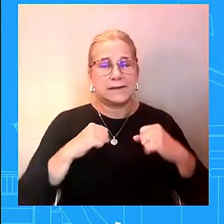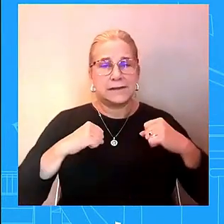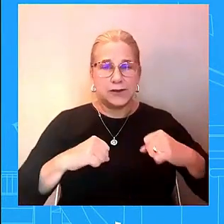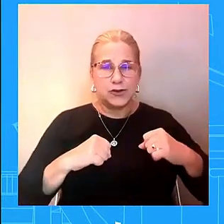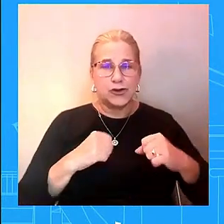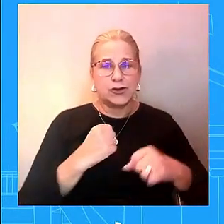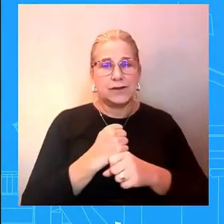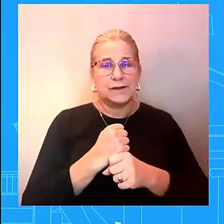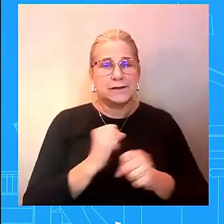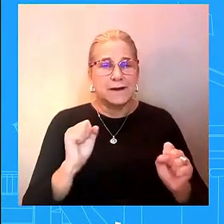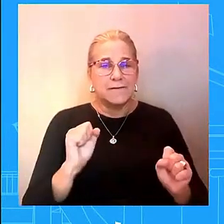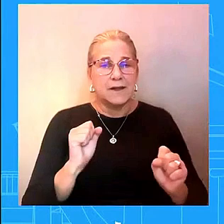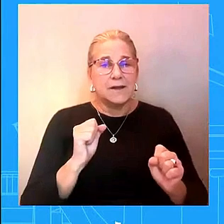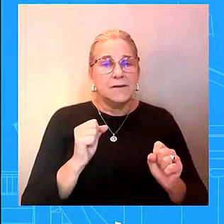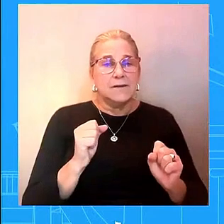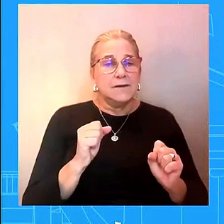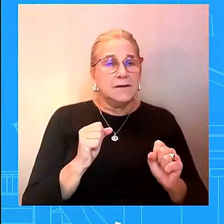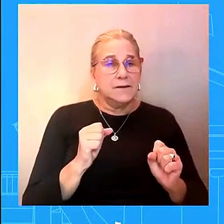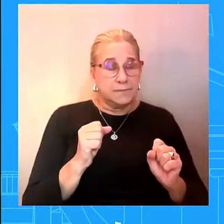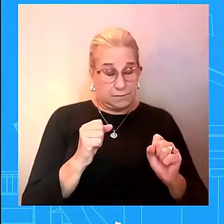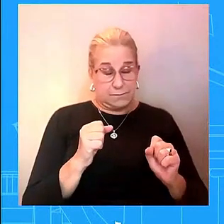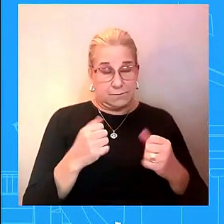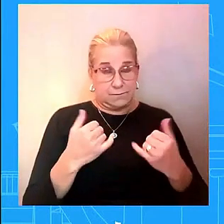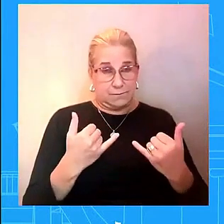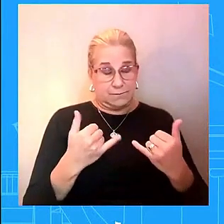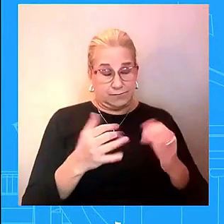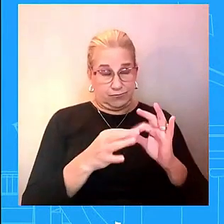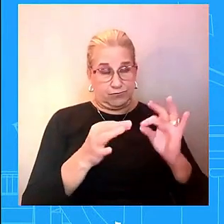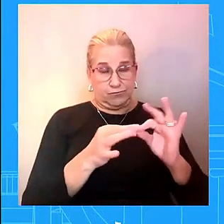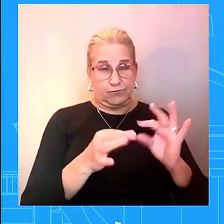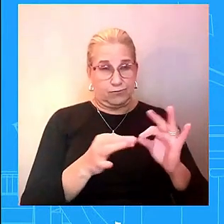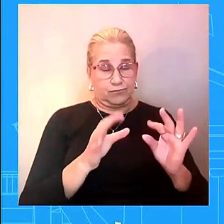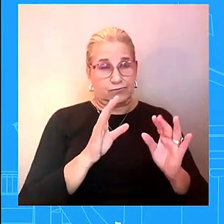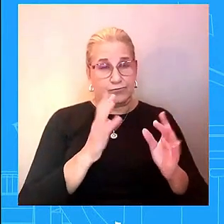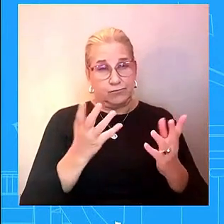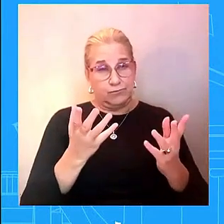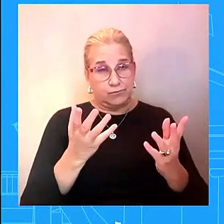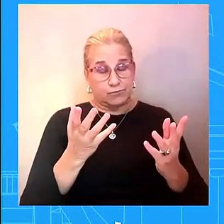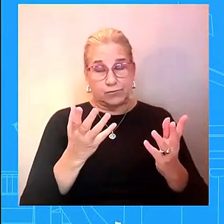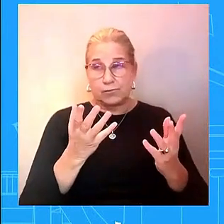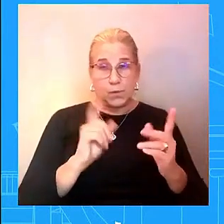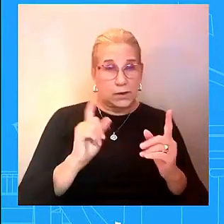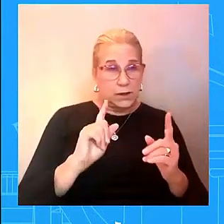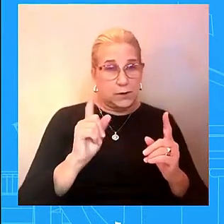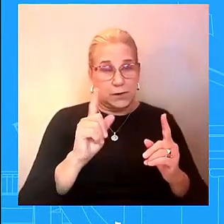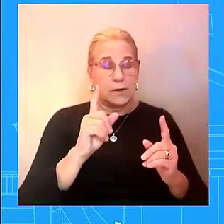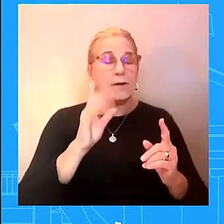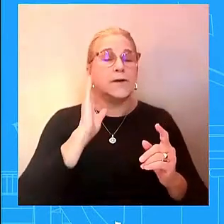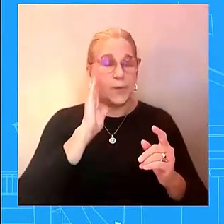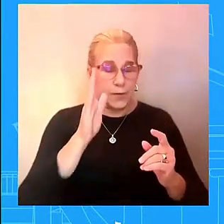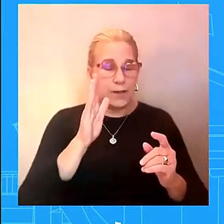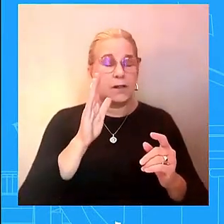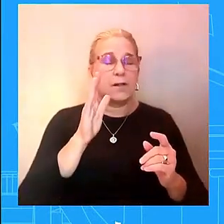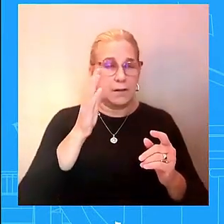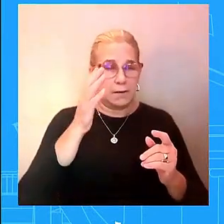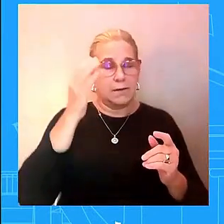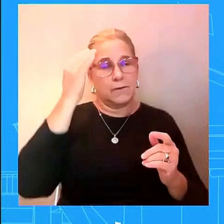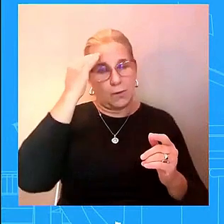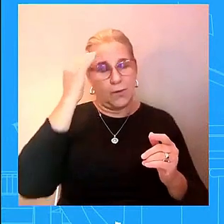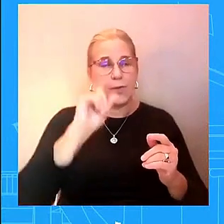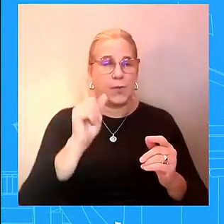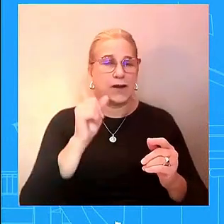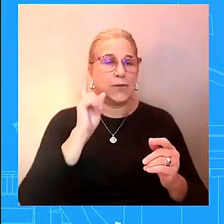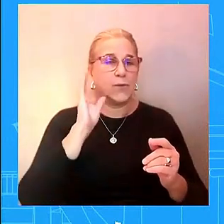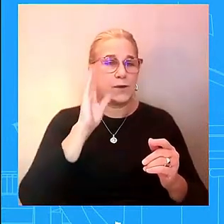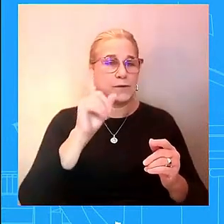closer uh certainly to um to november 5th and what his schedule will look like but he is indeed president wherever he is uh